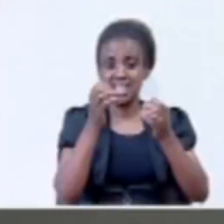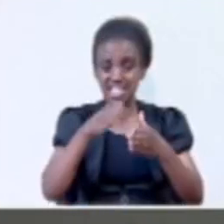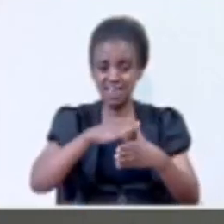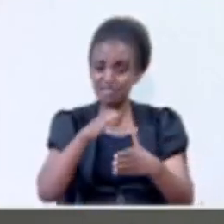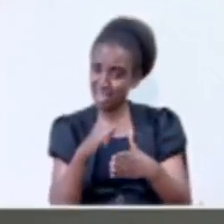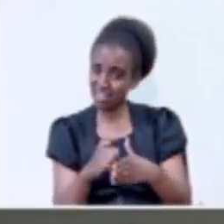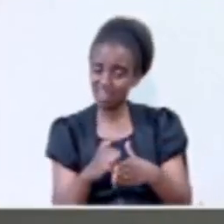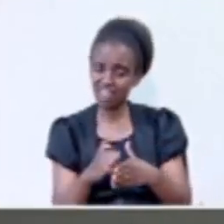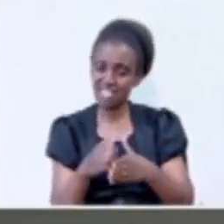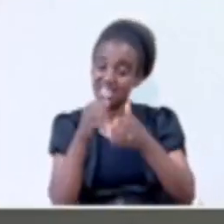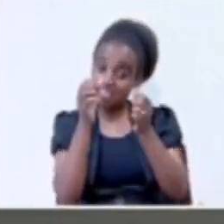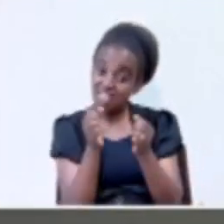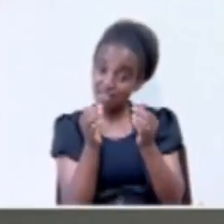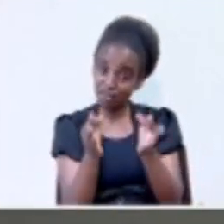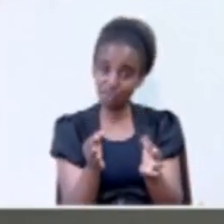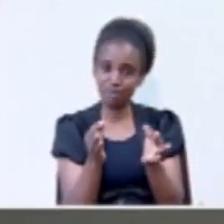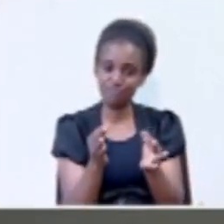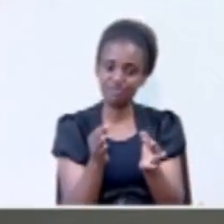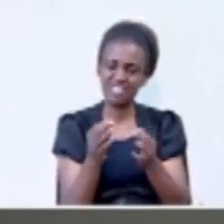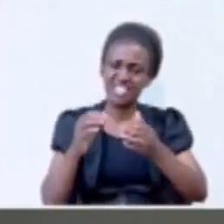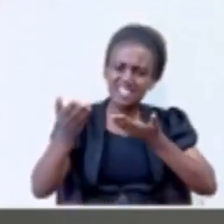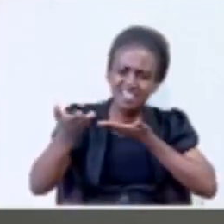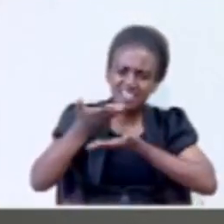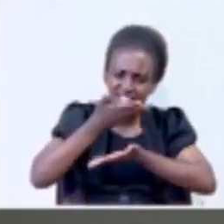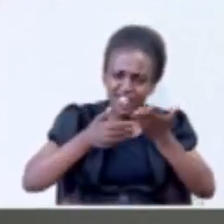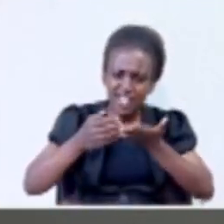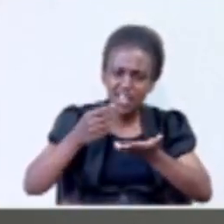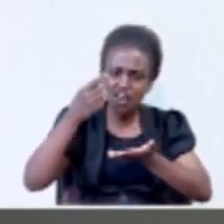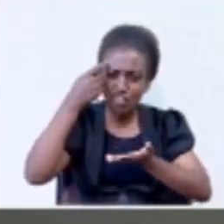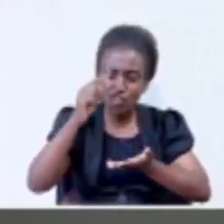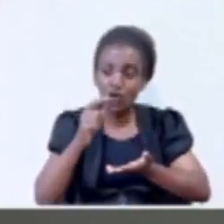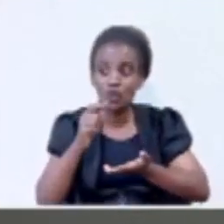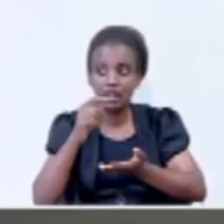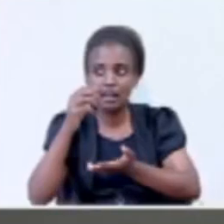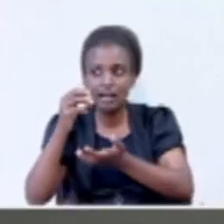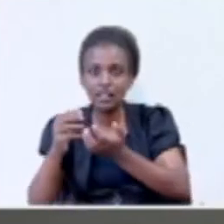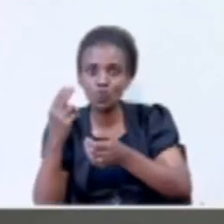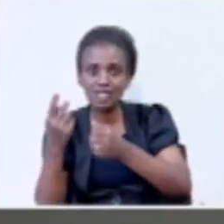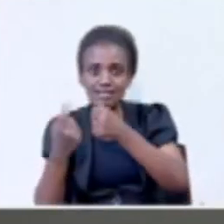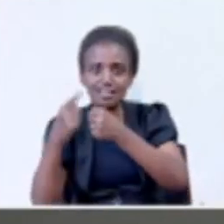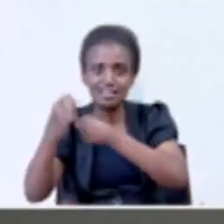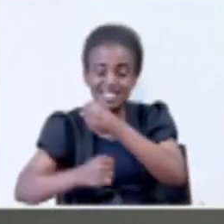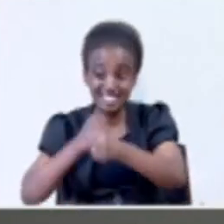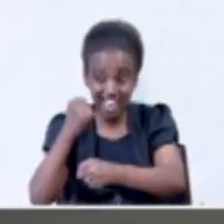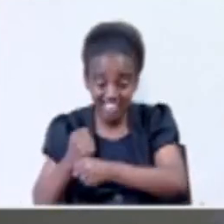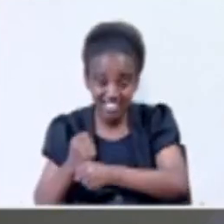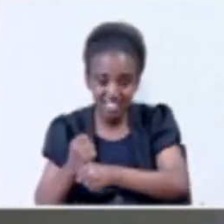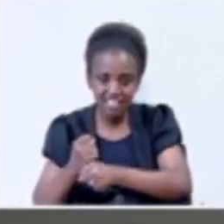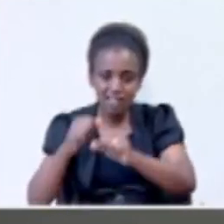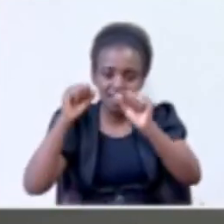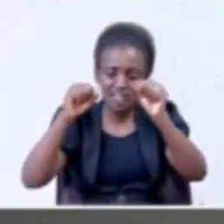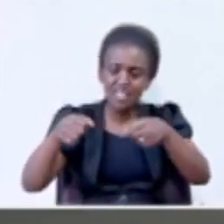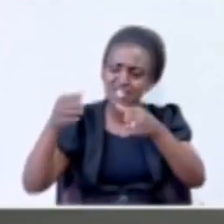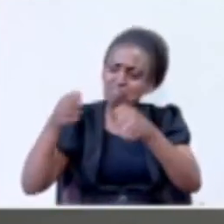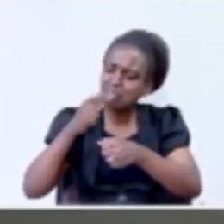Even if the discussion for the last 26 years has always been to deal with